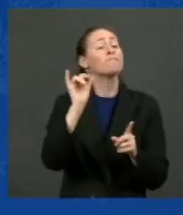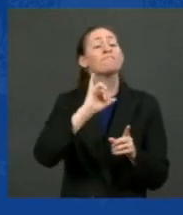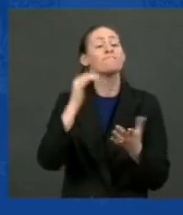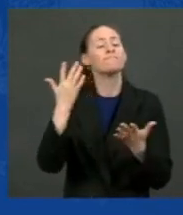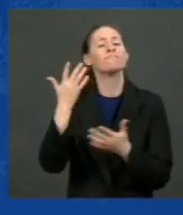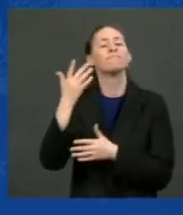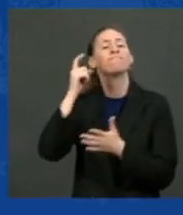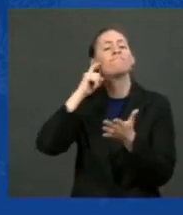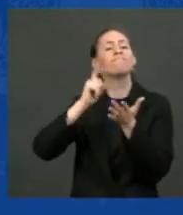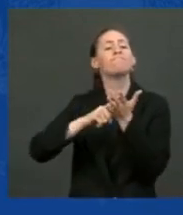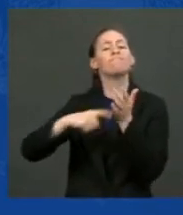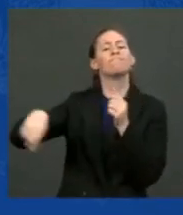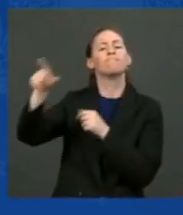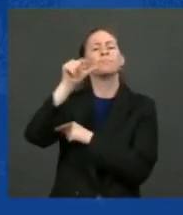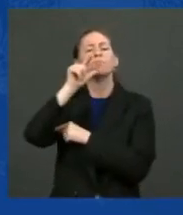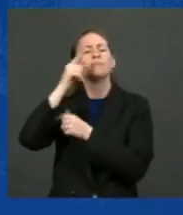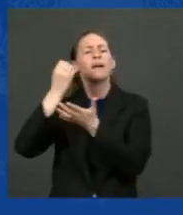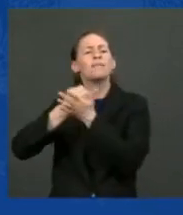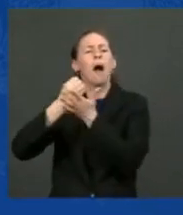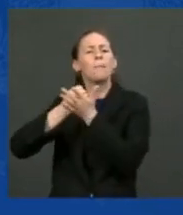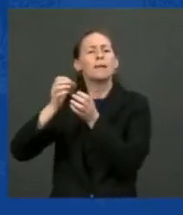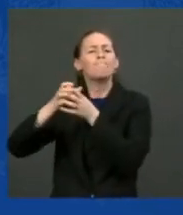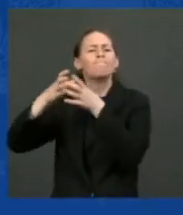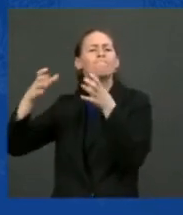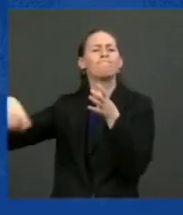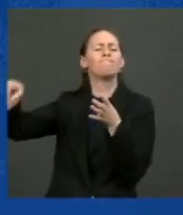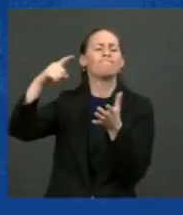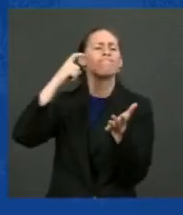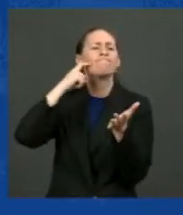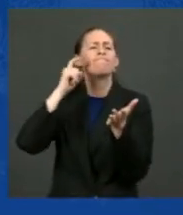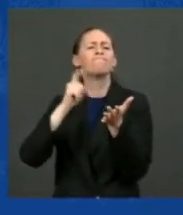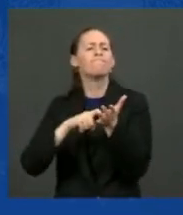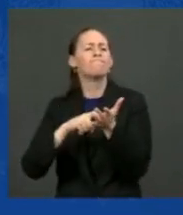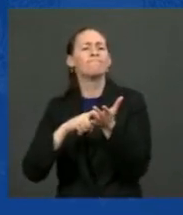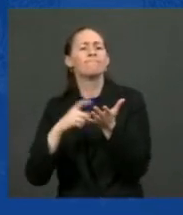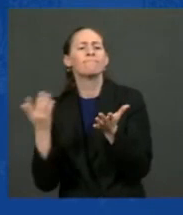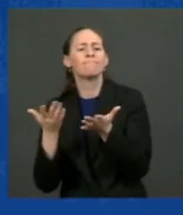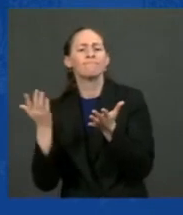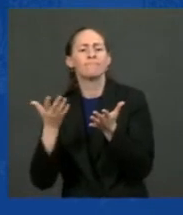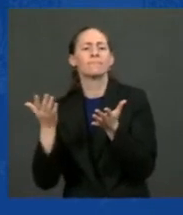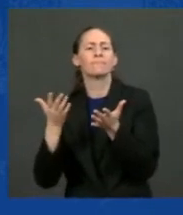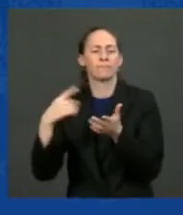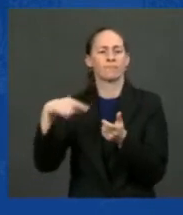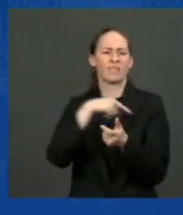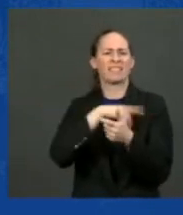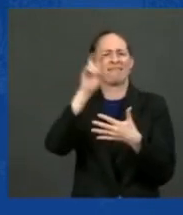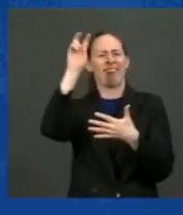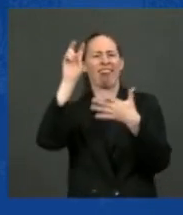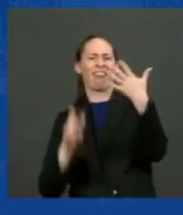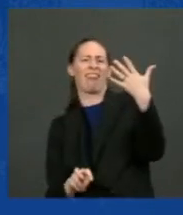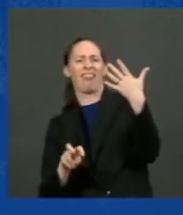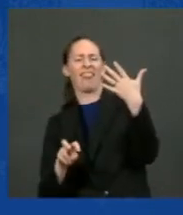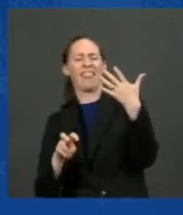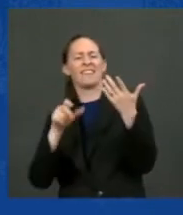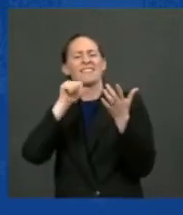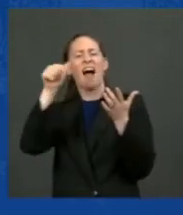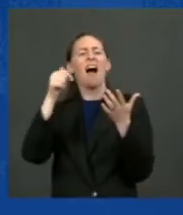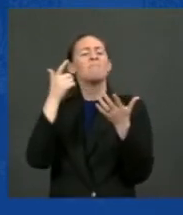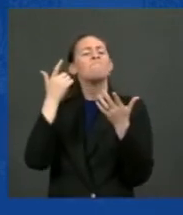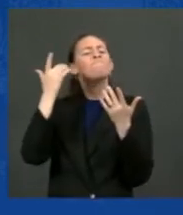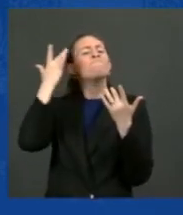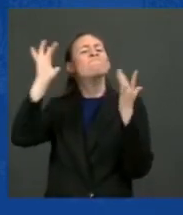economies when it comes to the percentage of our young people who have attained a post-high school degree.